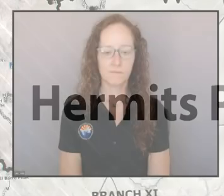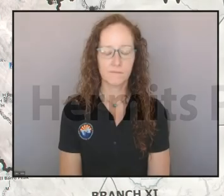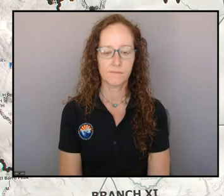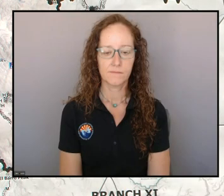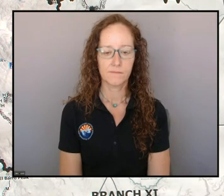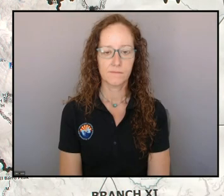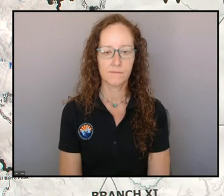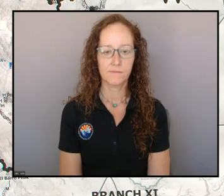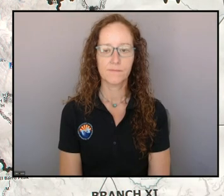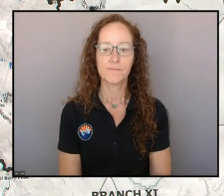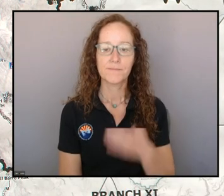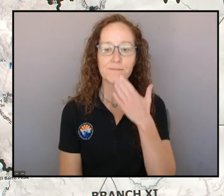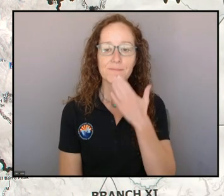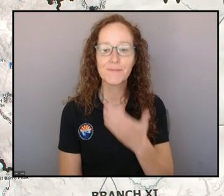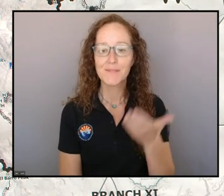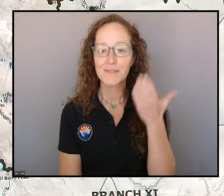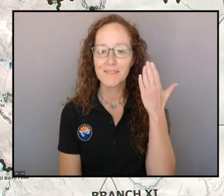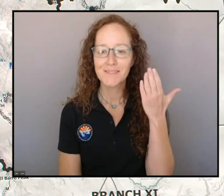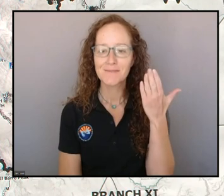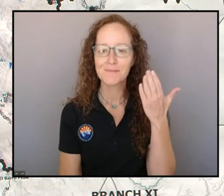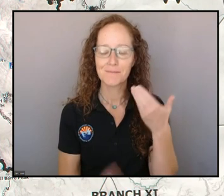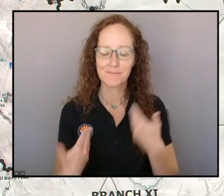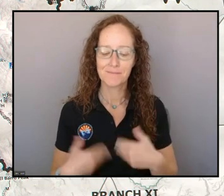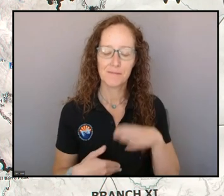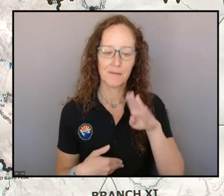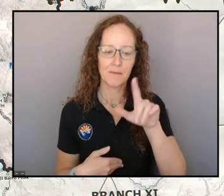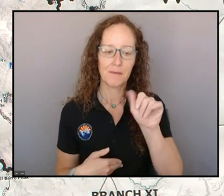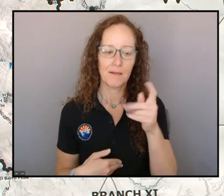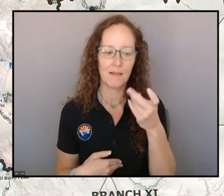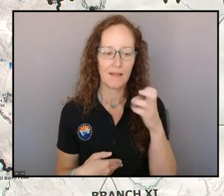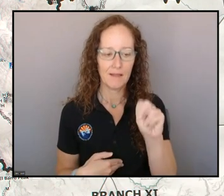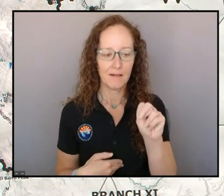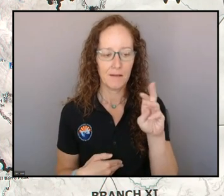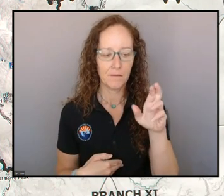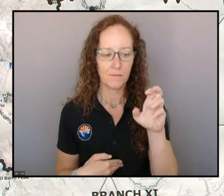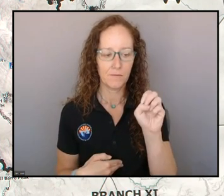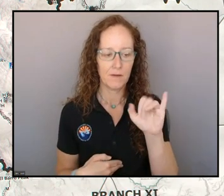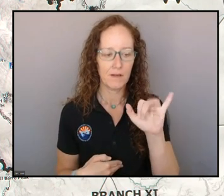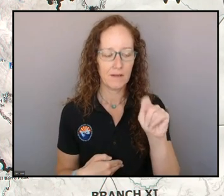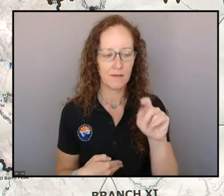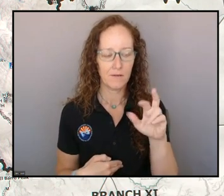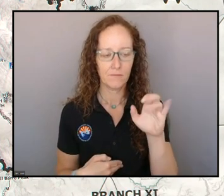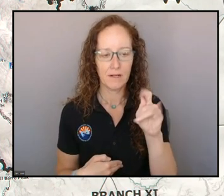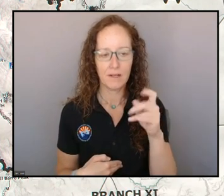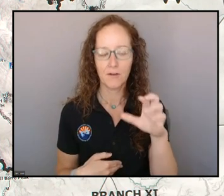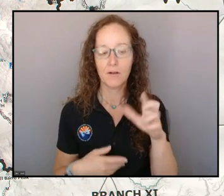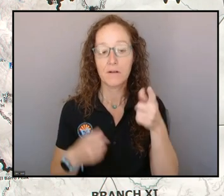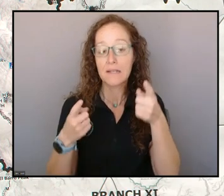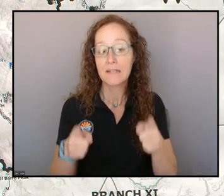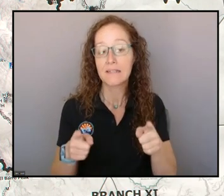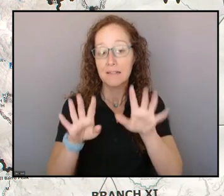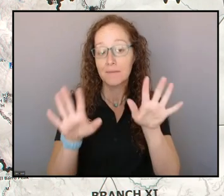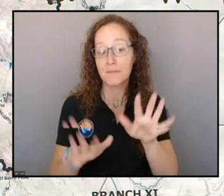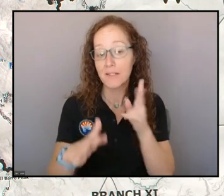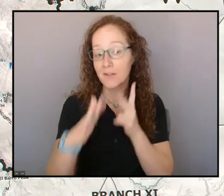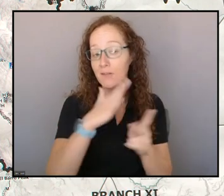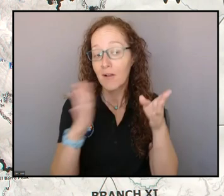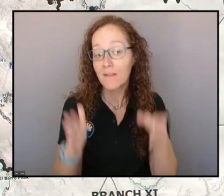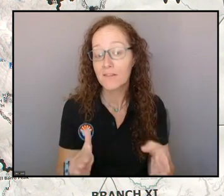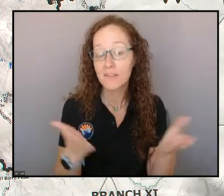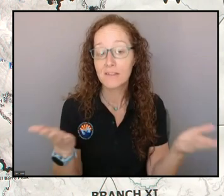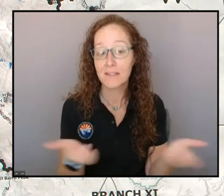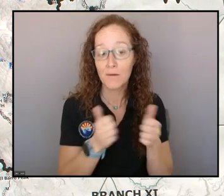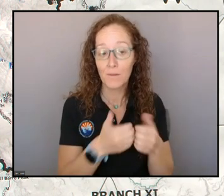Good morning, Bladen Brightrider, incident meteorologist, here with